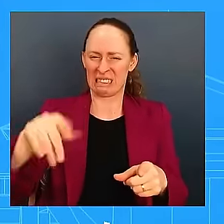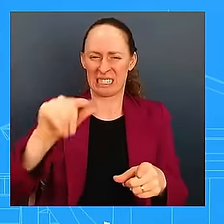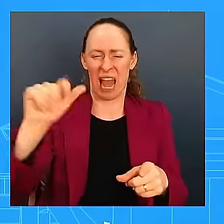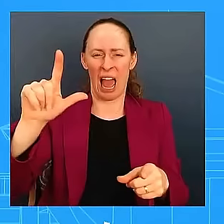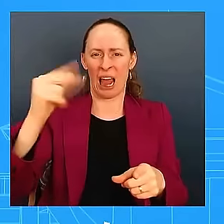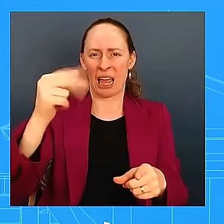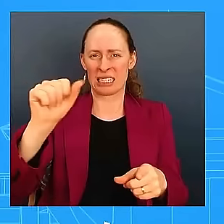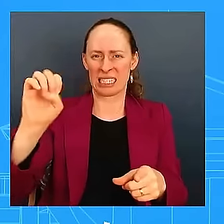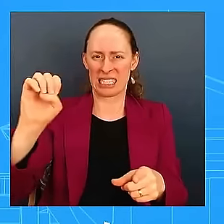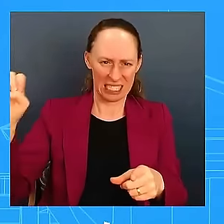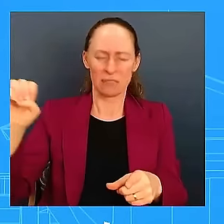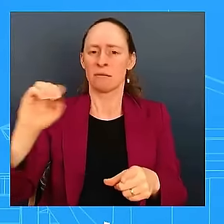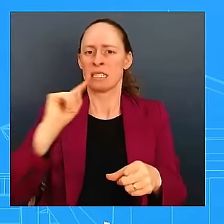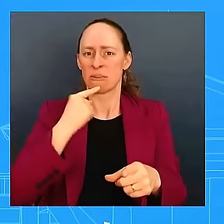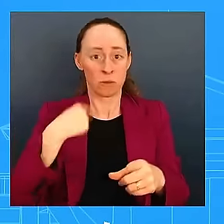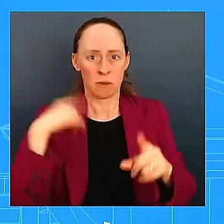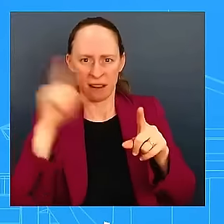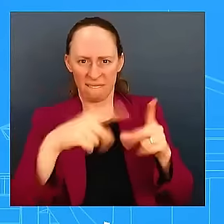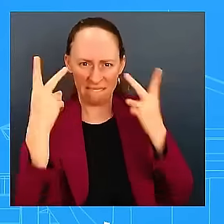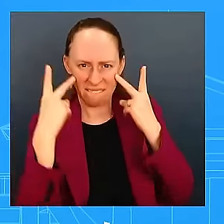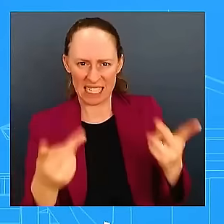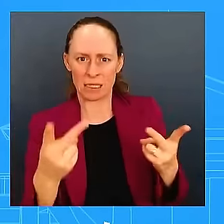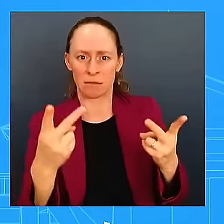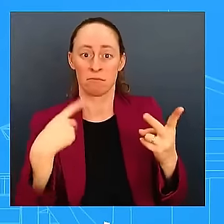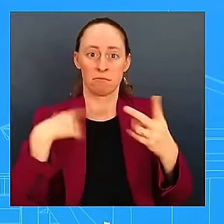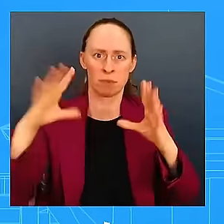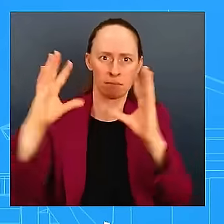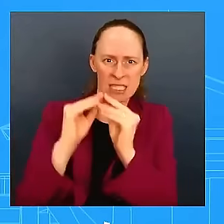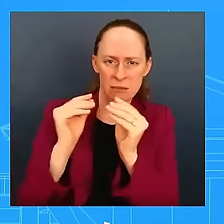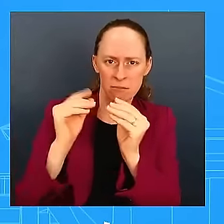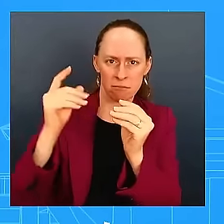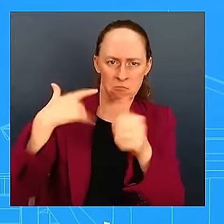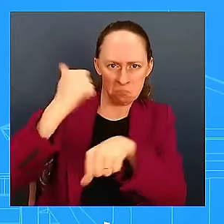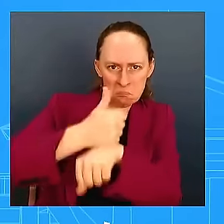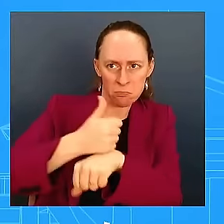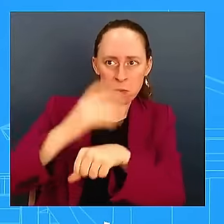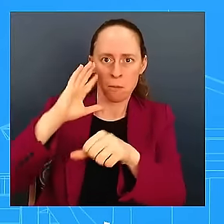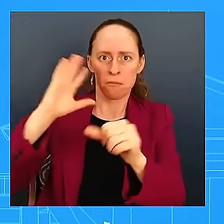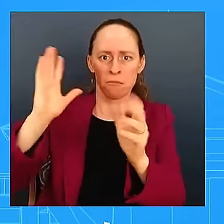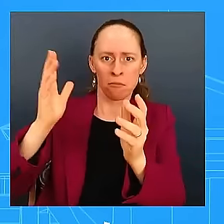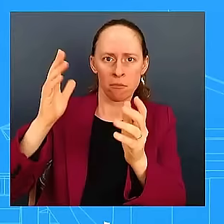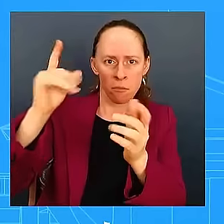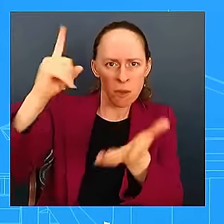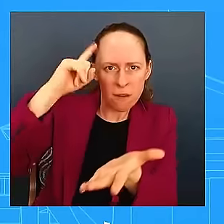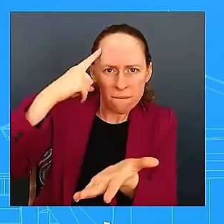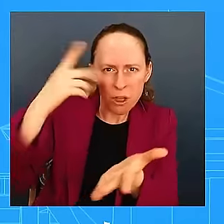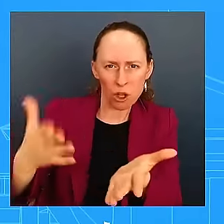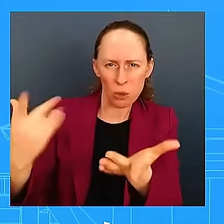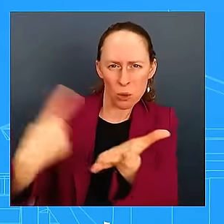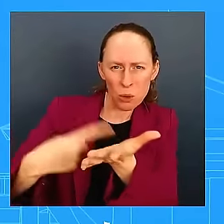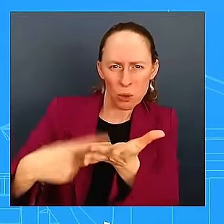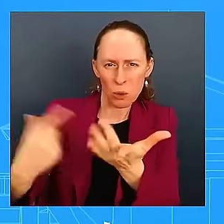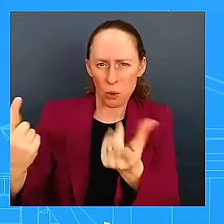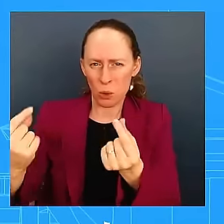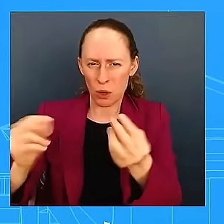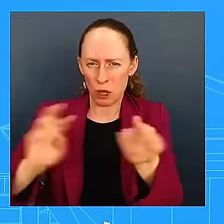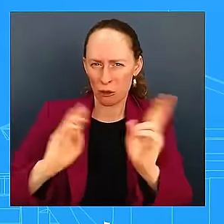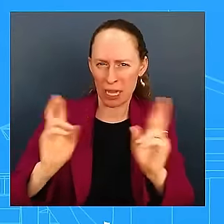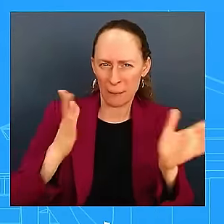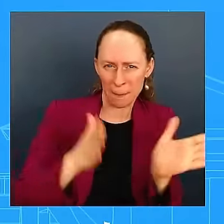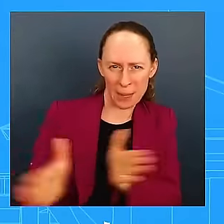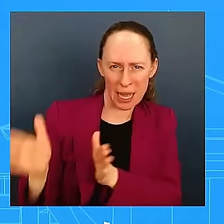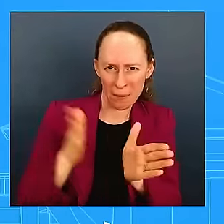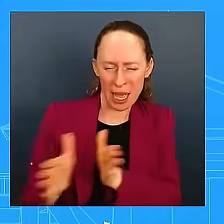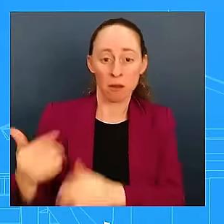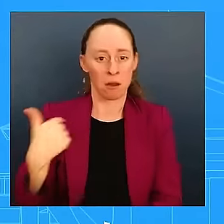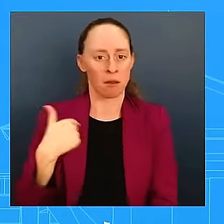so I can see what the impacts are, hear what the team is thinking, and then we will assess, right? I've got staff on the ground that will have